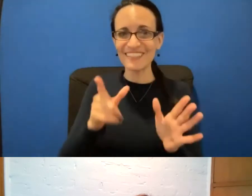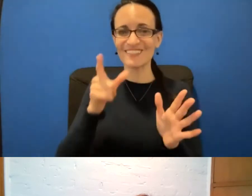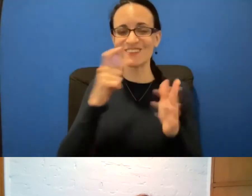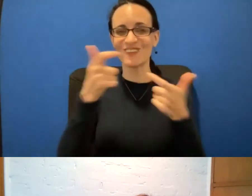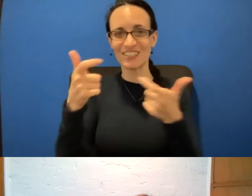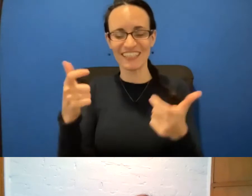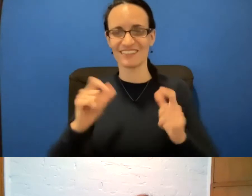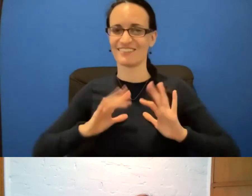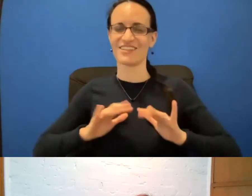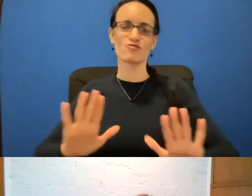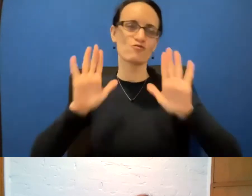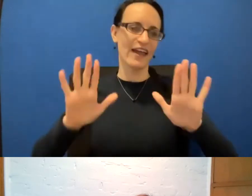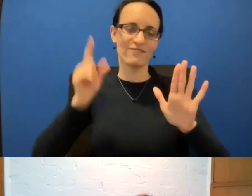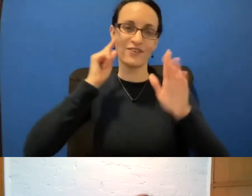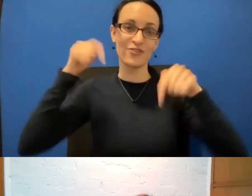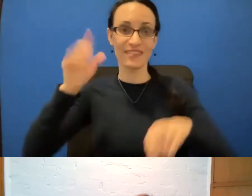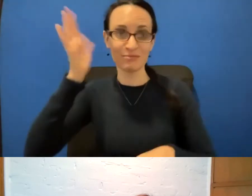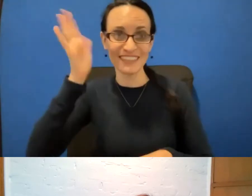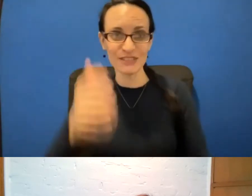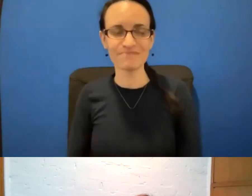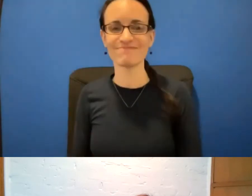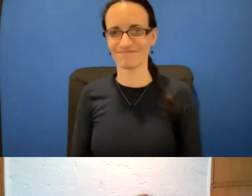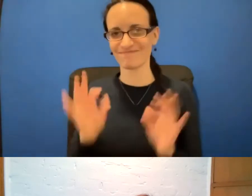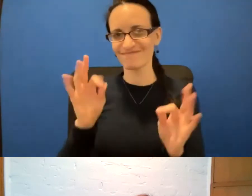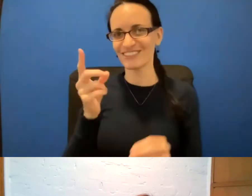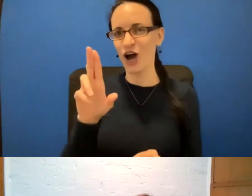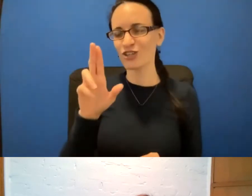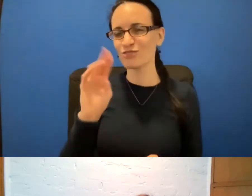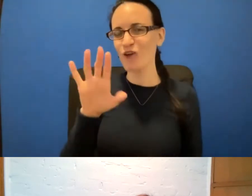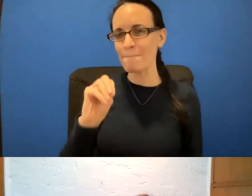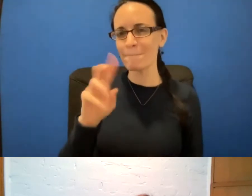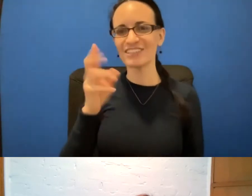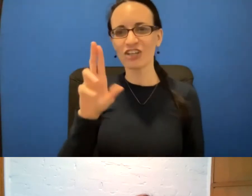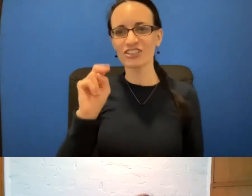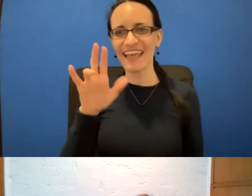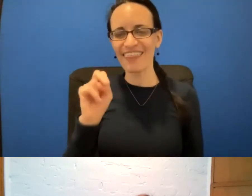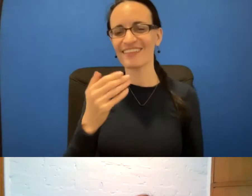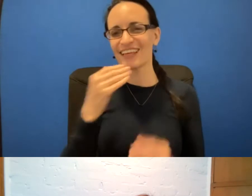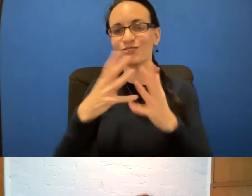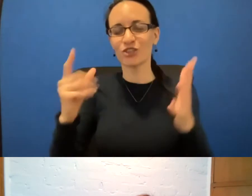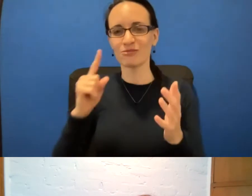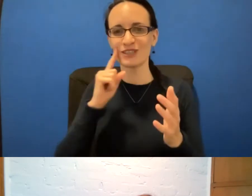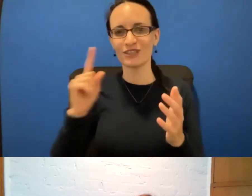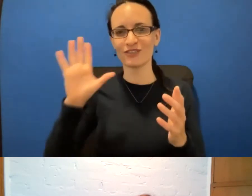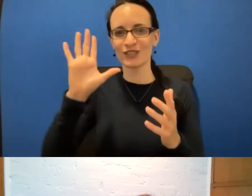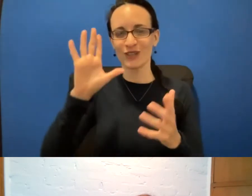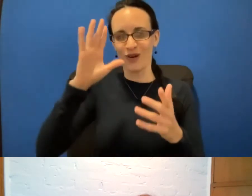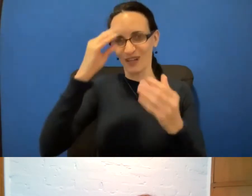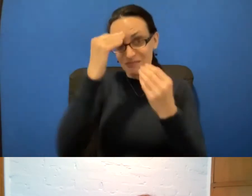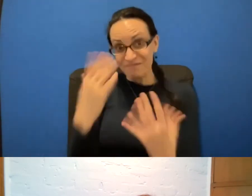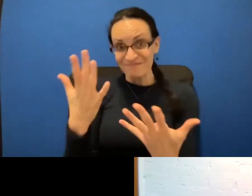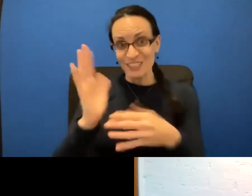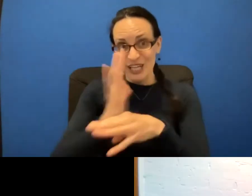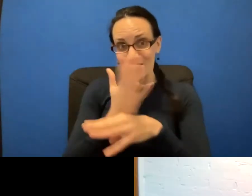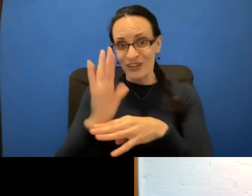grateful for this message. Absolutely. Dr. Brehm, Dr. Nathan, thank you both so much for your insight. We appreciate it. All right, everybody.